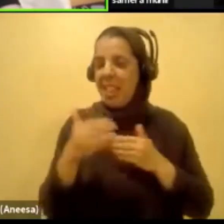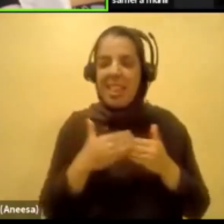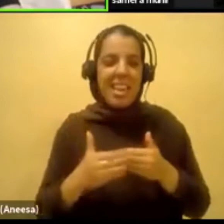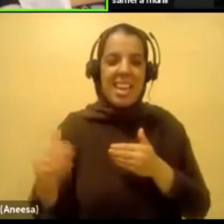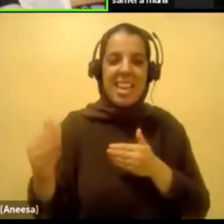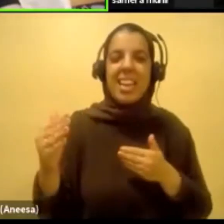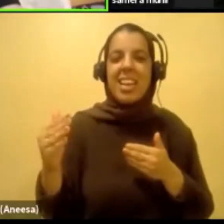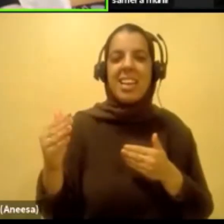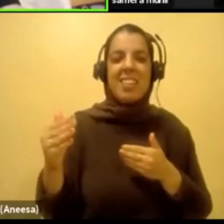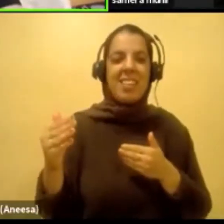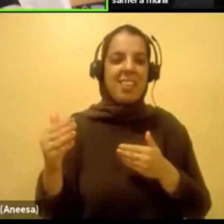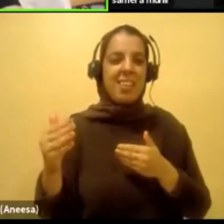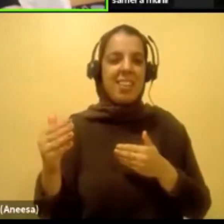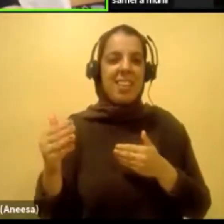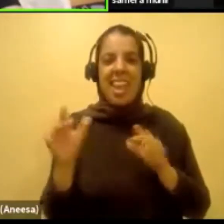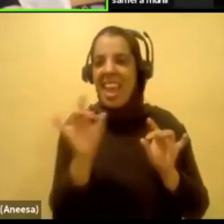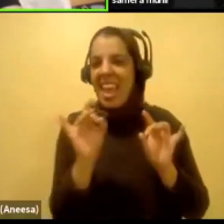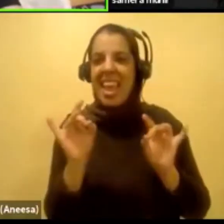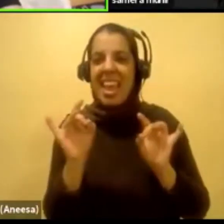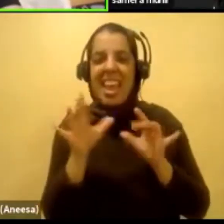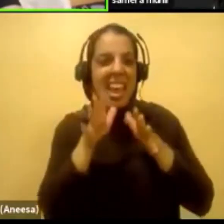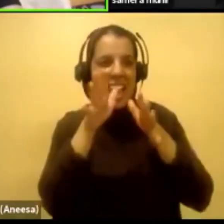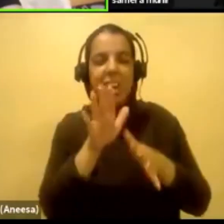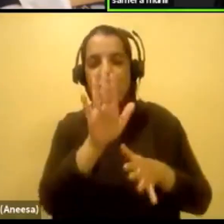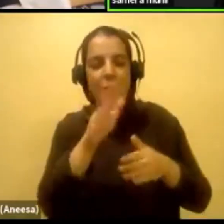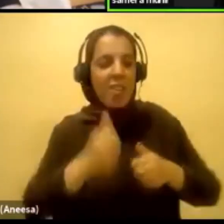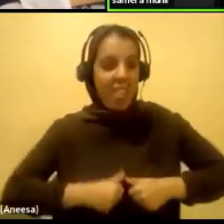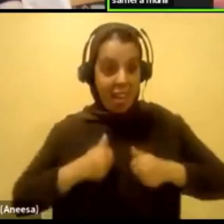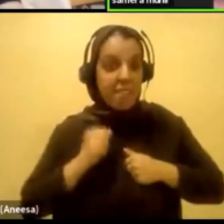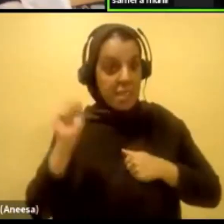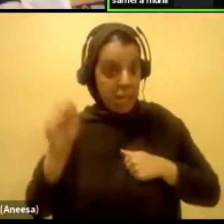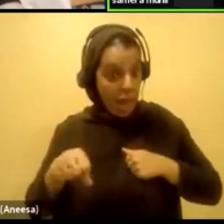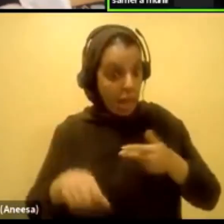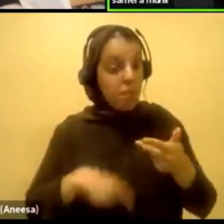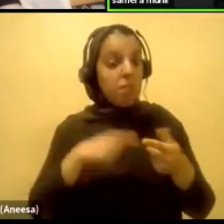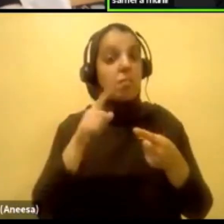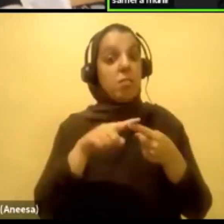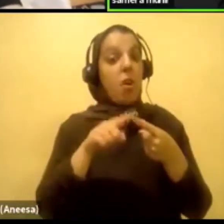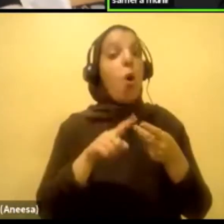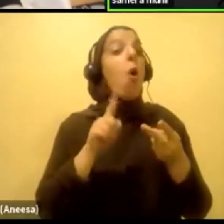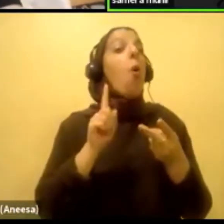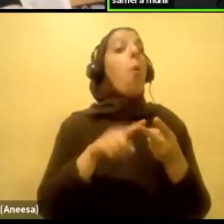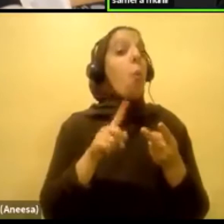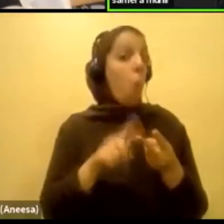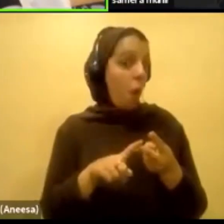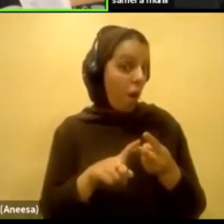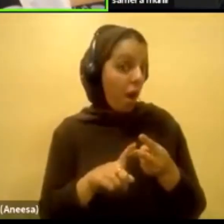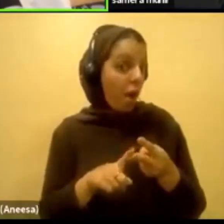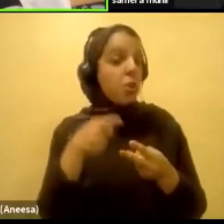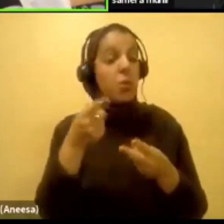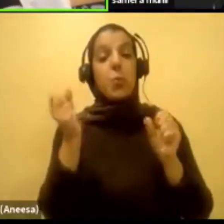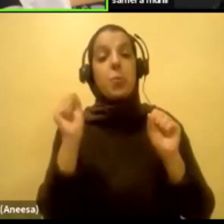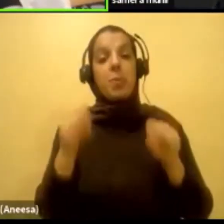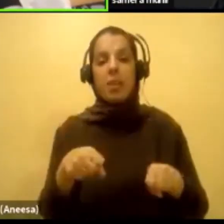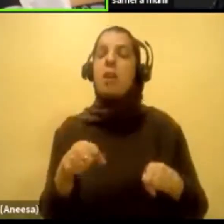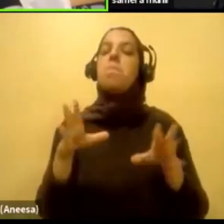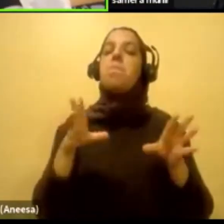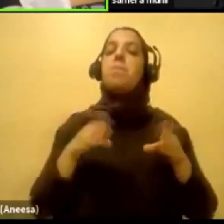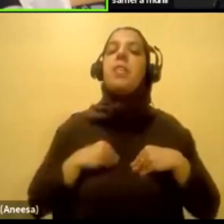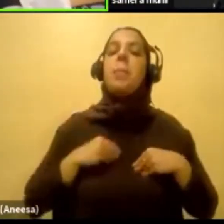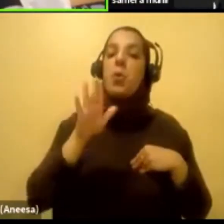and, you know, hate everything about your life. Or you can come to terms with your disability,